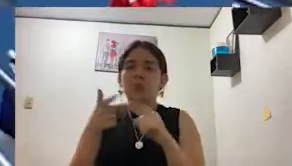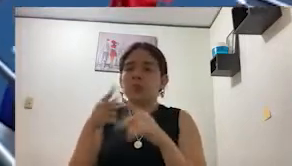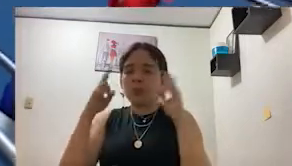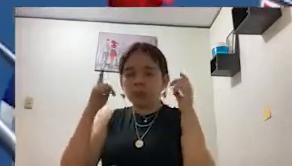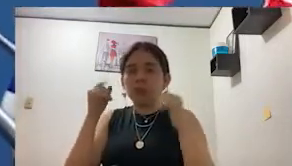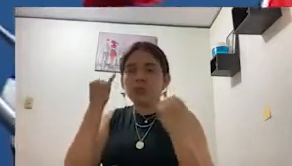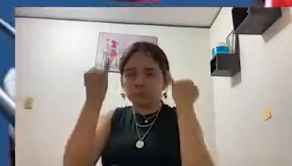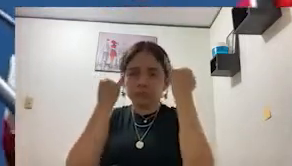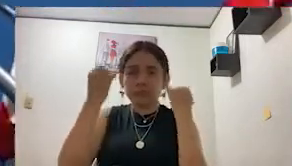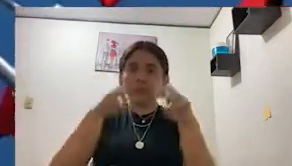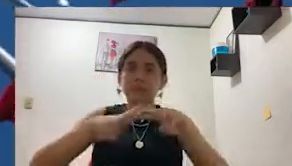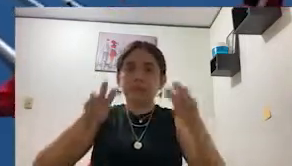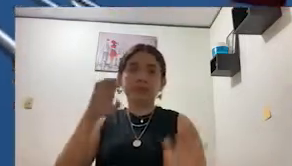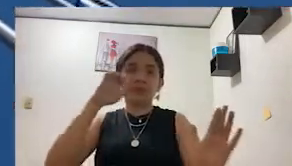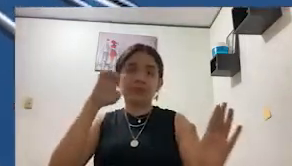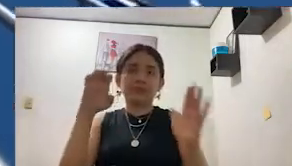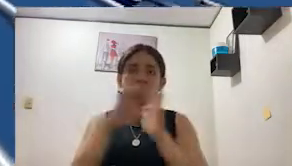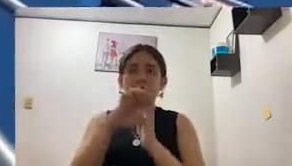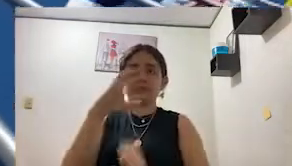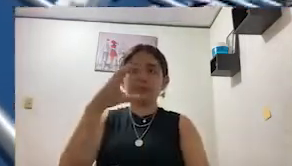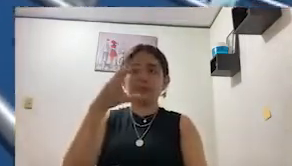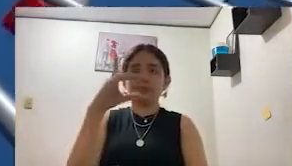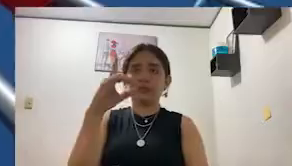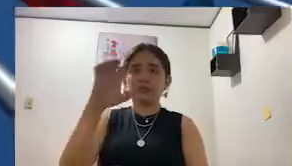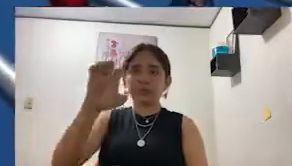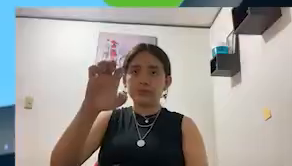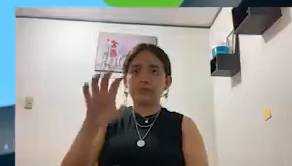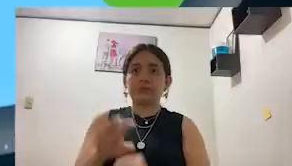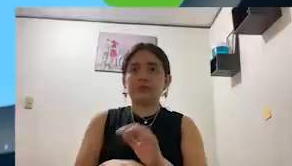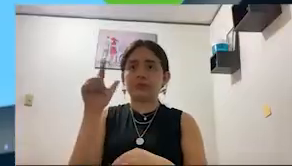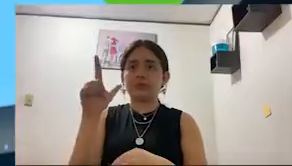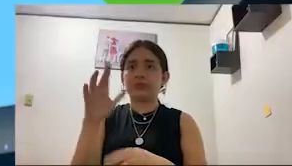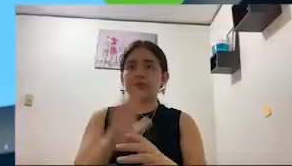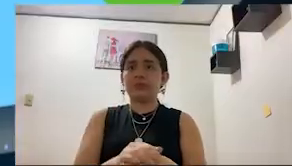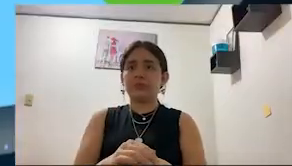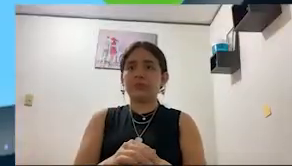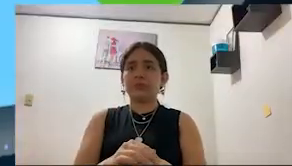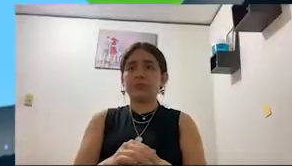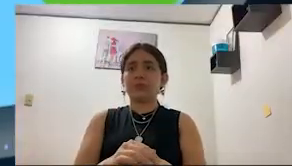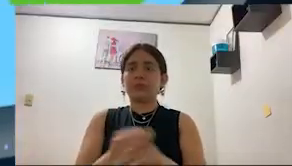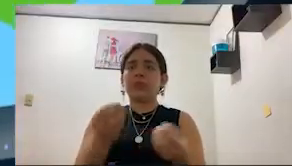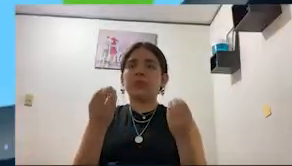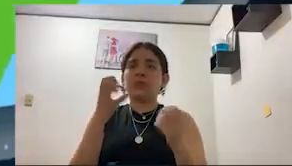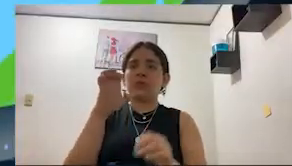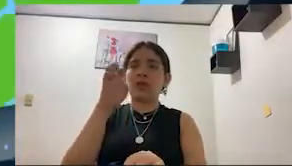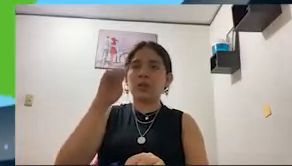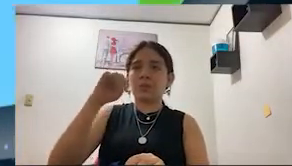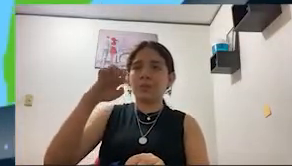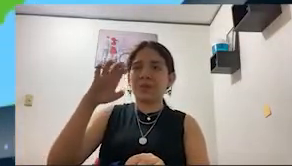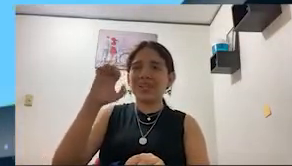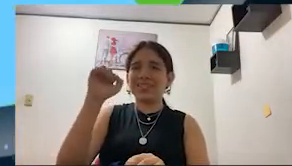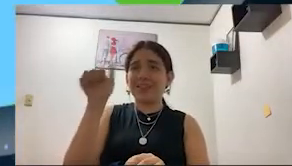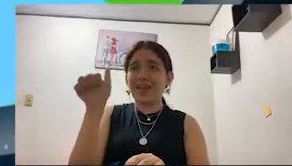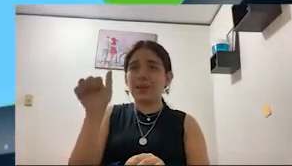and England. This company, annually, derives more than 17,000 tons of construction and